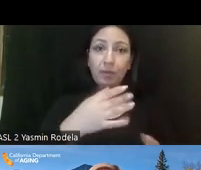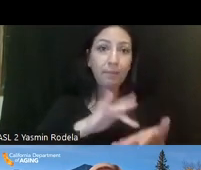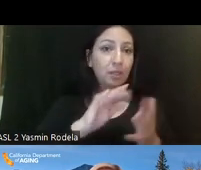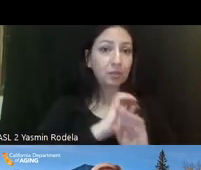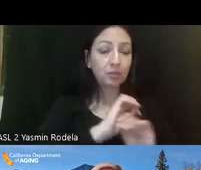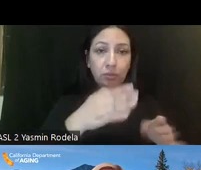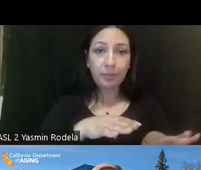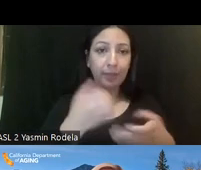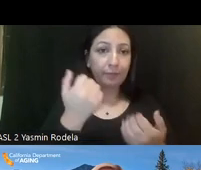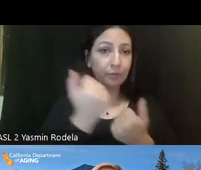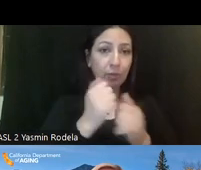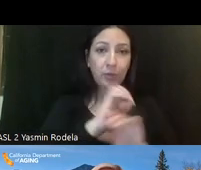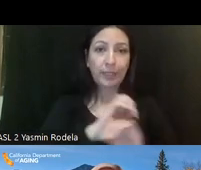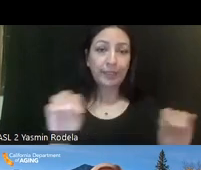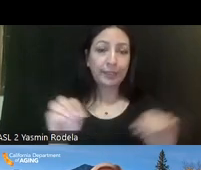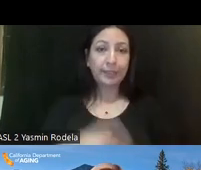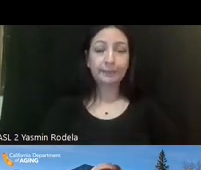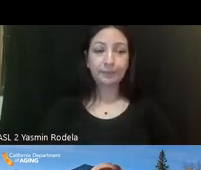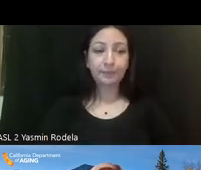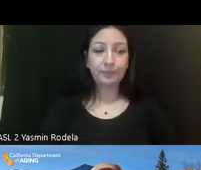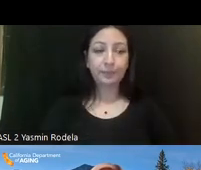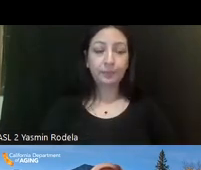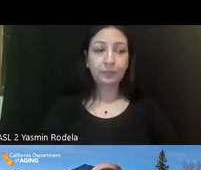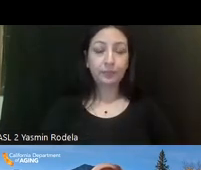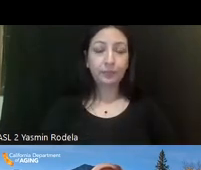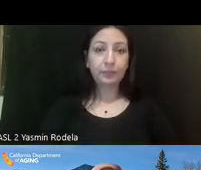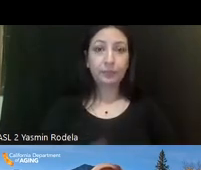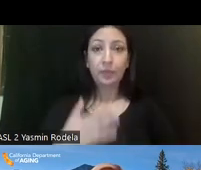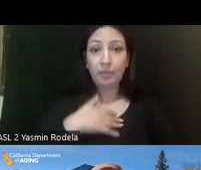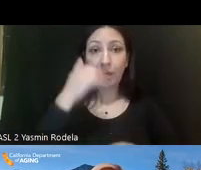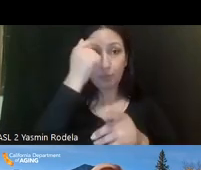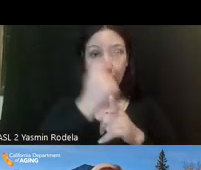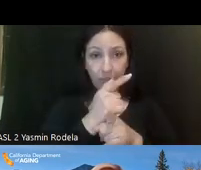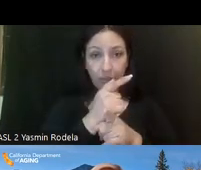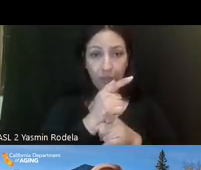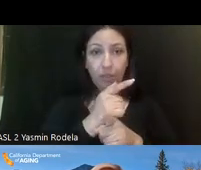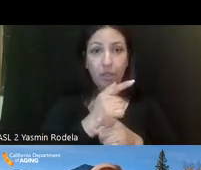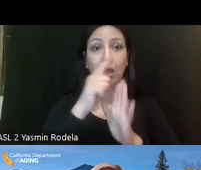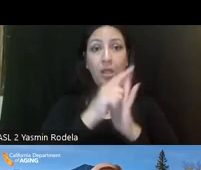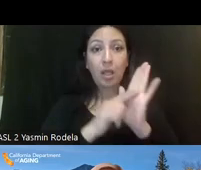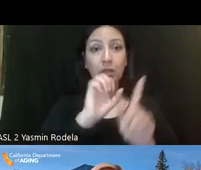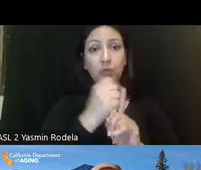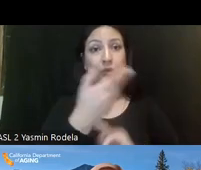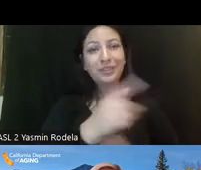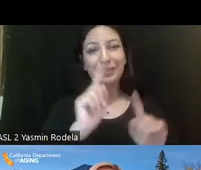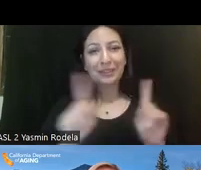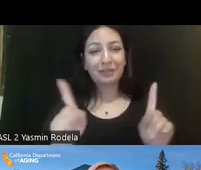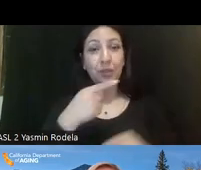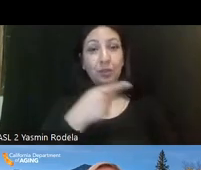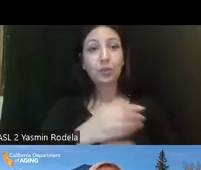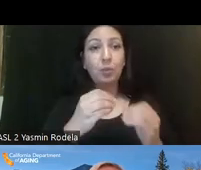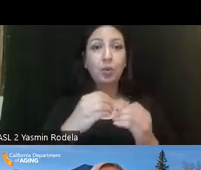behavioral support. So, and my brother-in-law's situation is a bit different. He's a